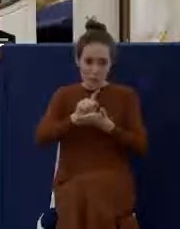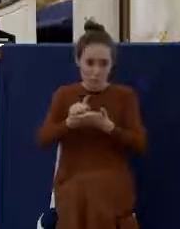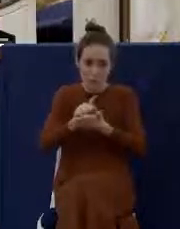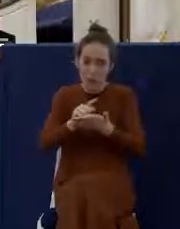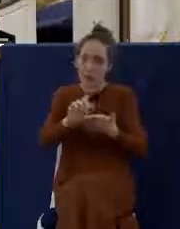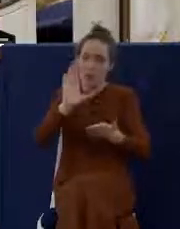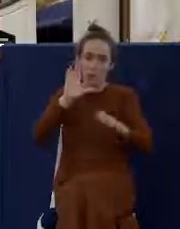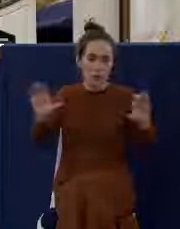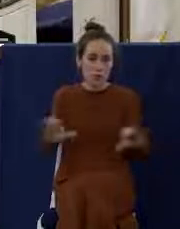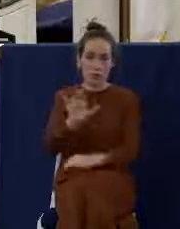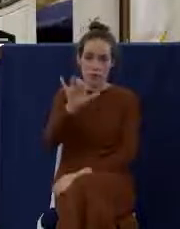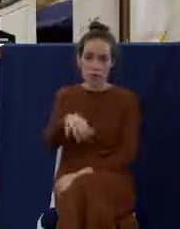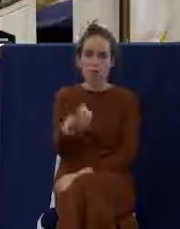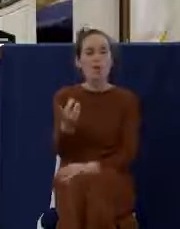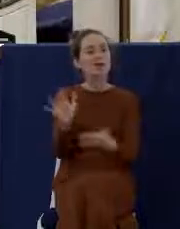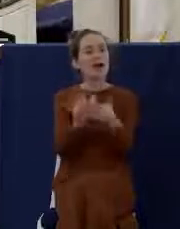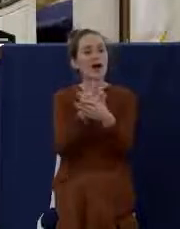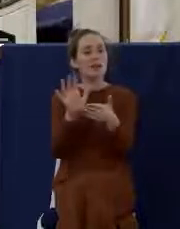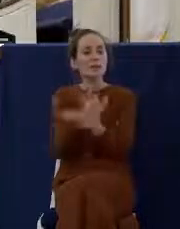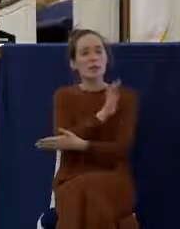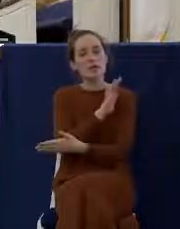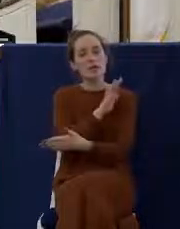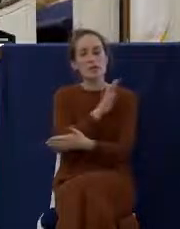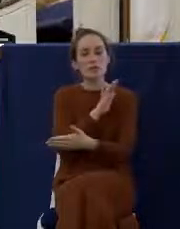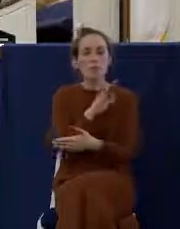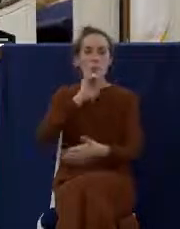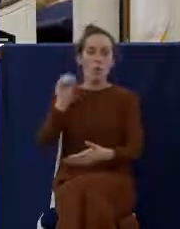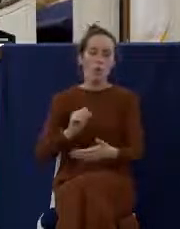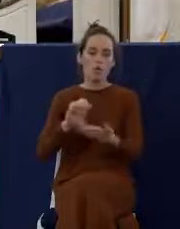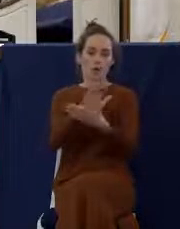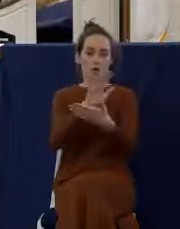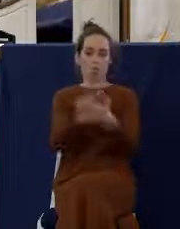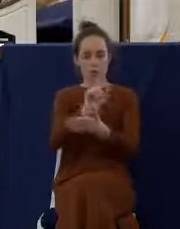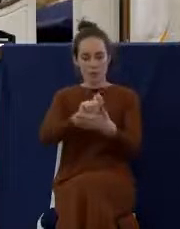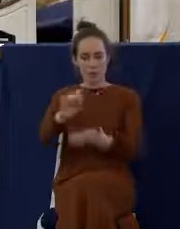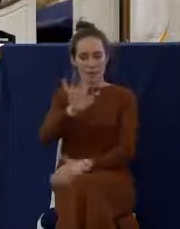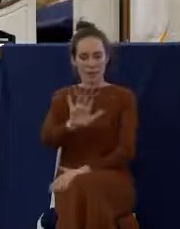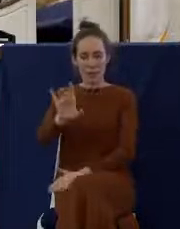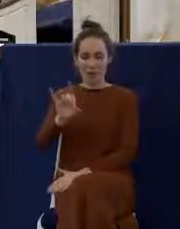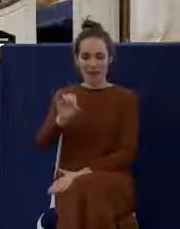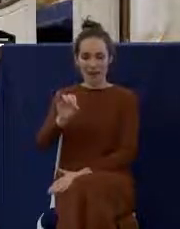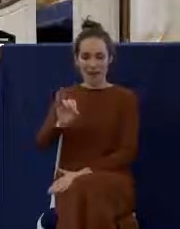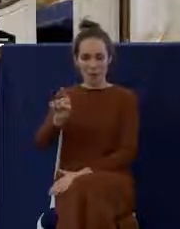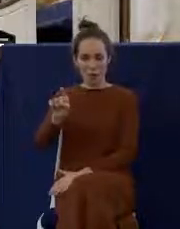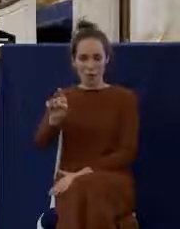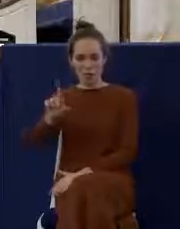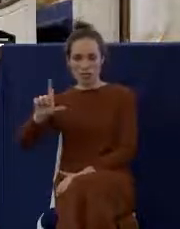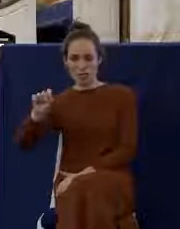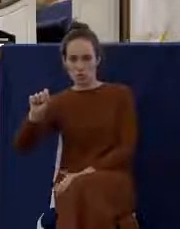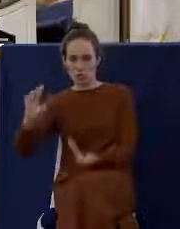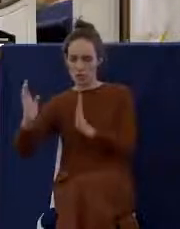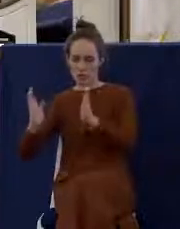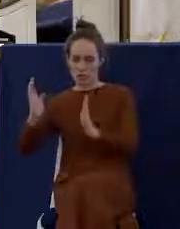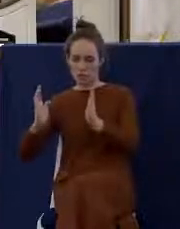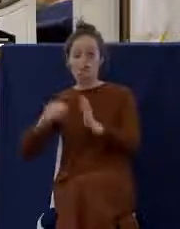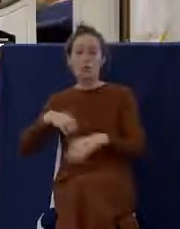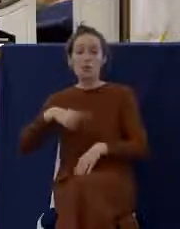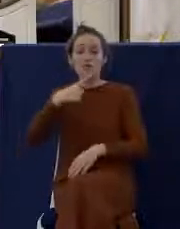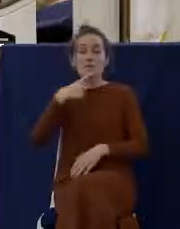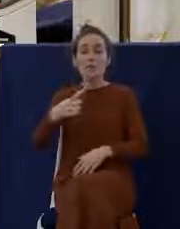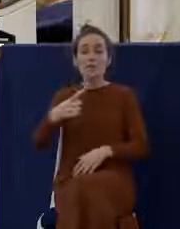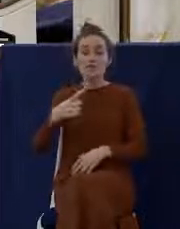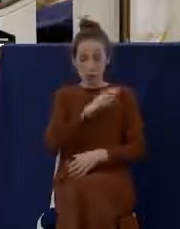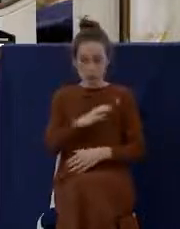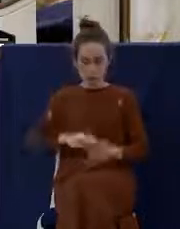is a document called the Didache that was written about AD 120 that said that the Christians, quote, come together the Lord's